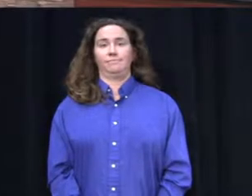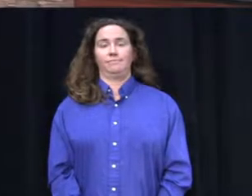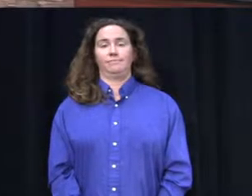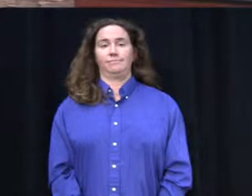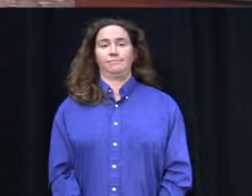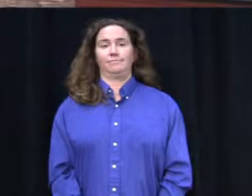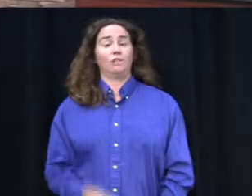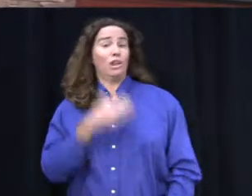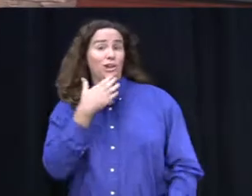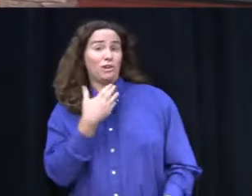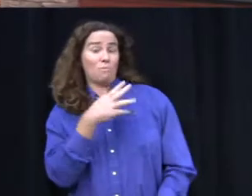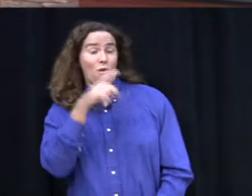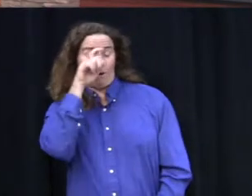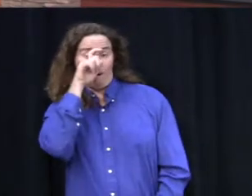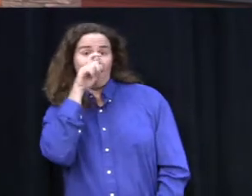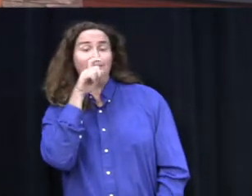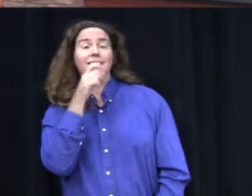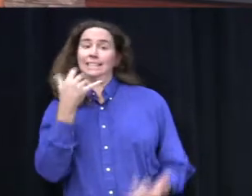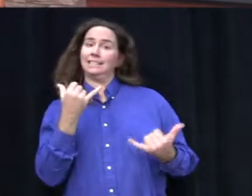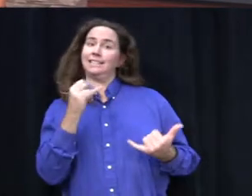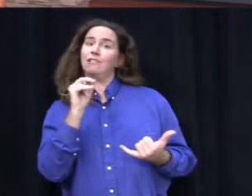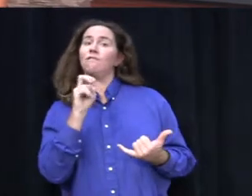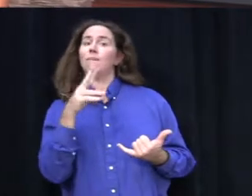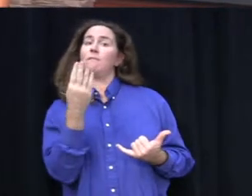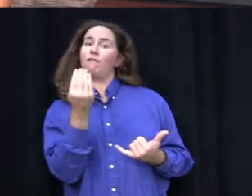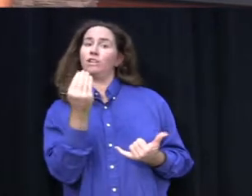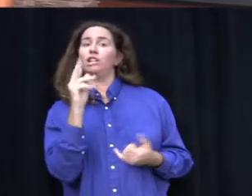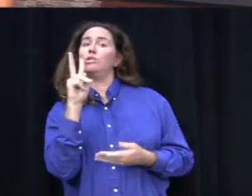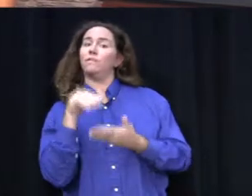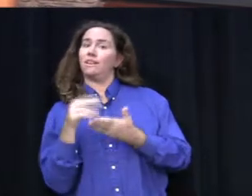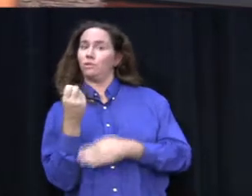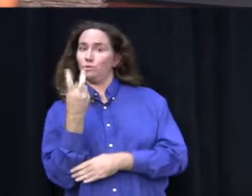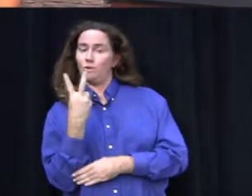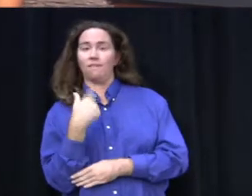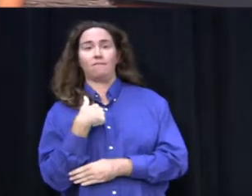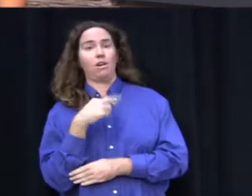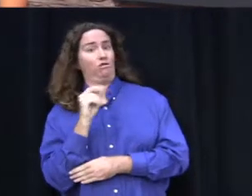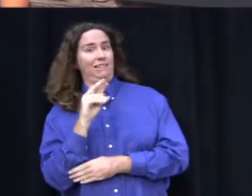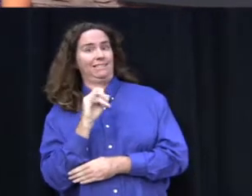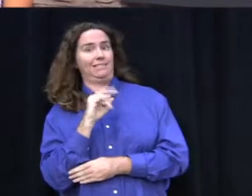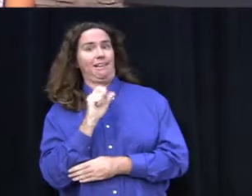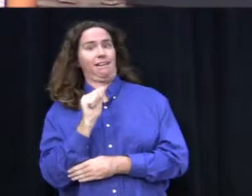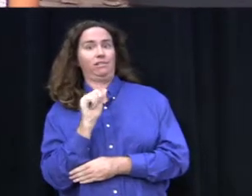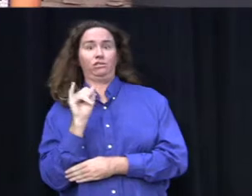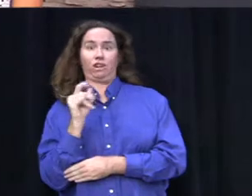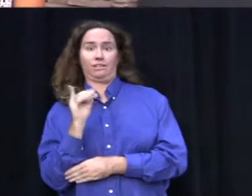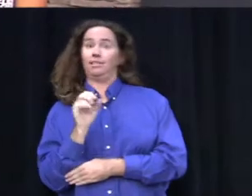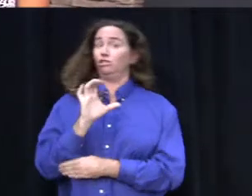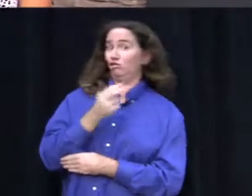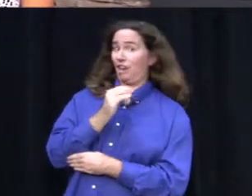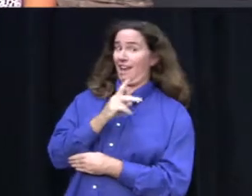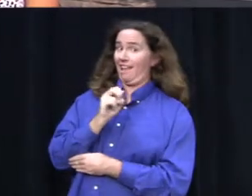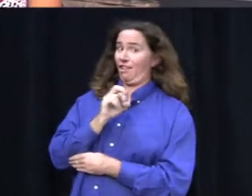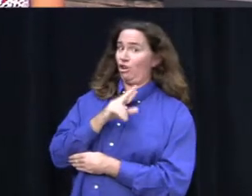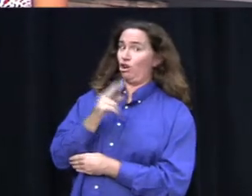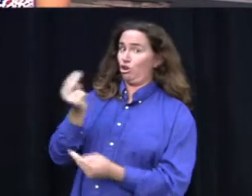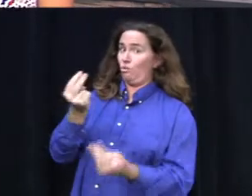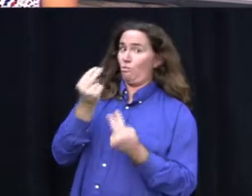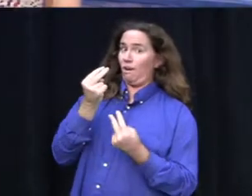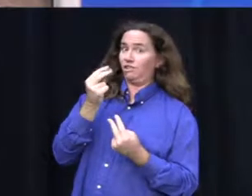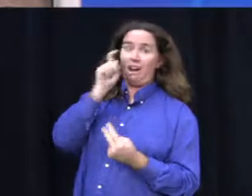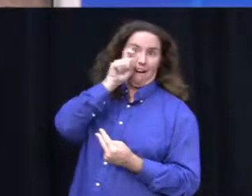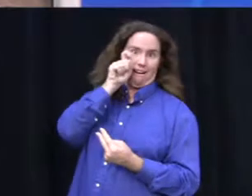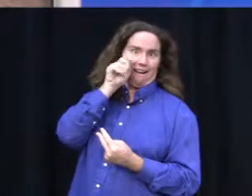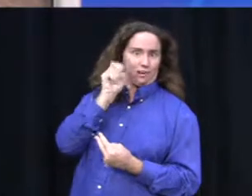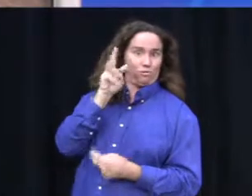Good morning, Warhawks. Today is November 14th, 2012. I'm Marissa Johnson. And I'm Chandler Vecchione. And you're watching Hawkeye News.